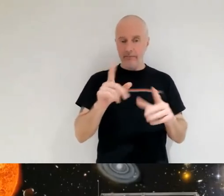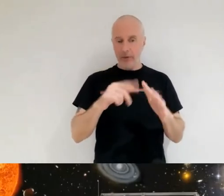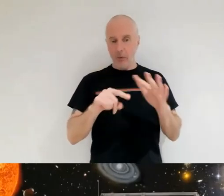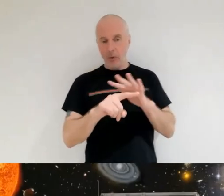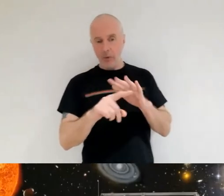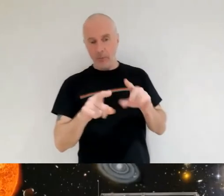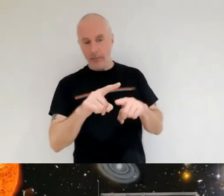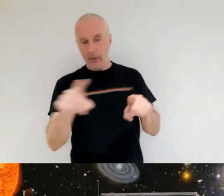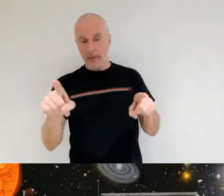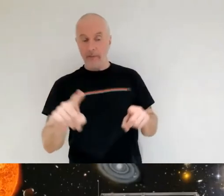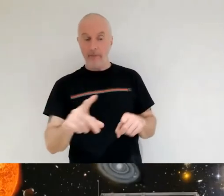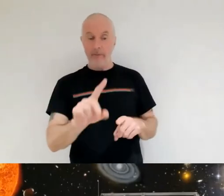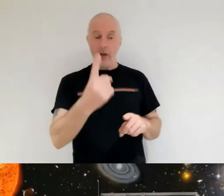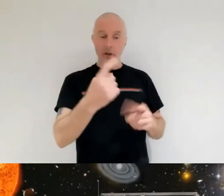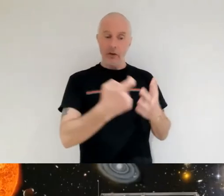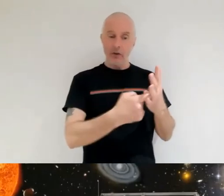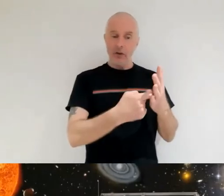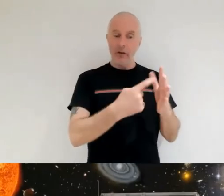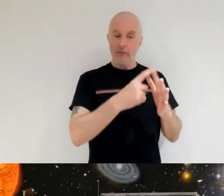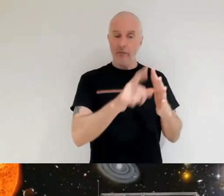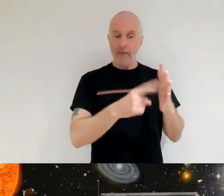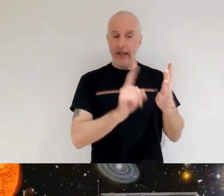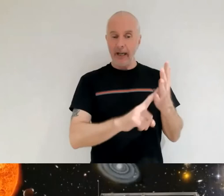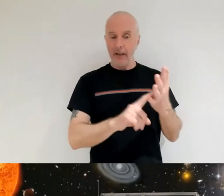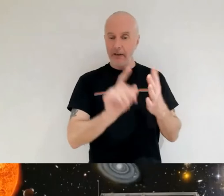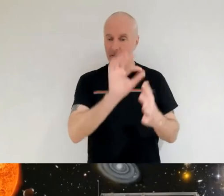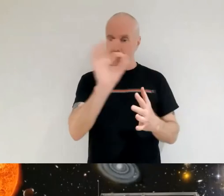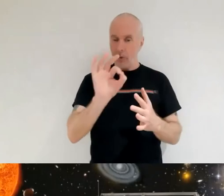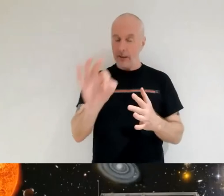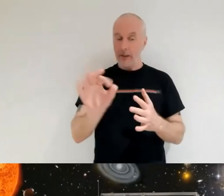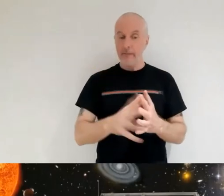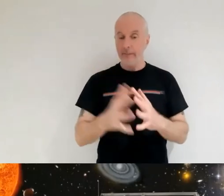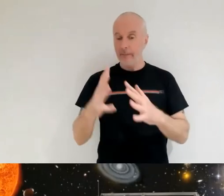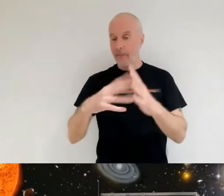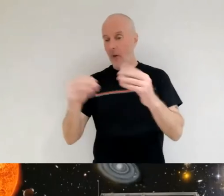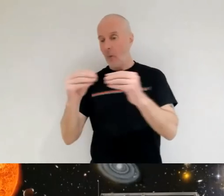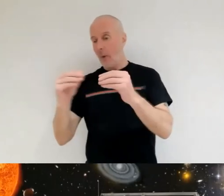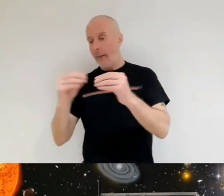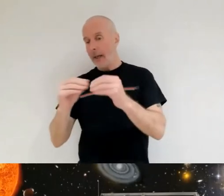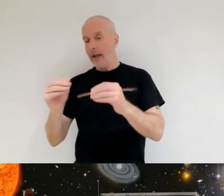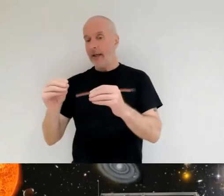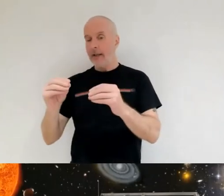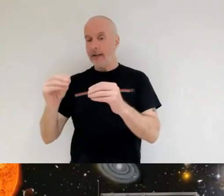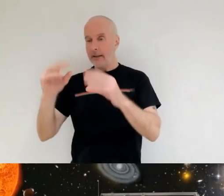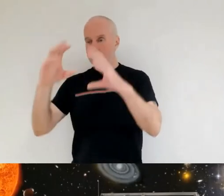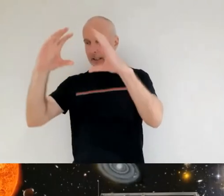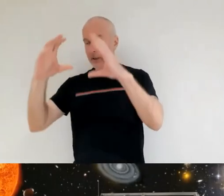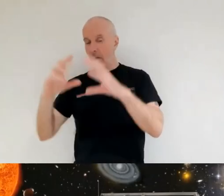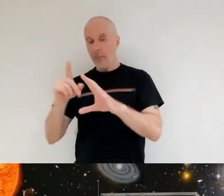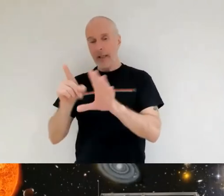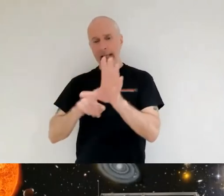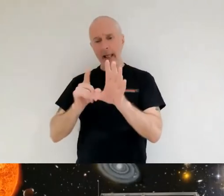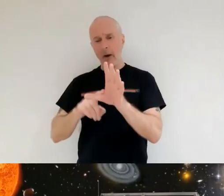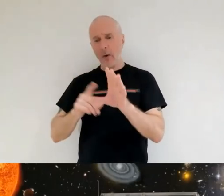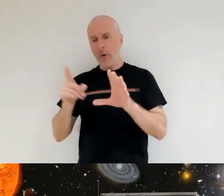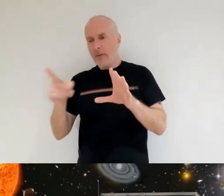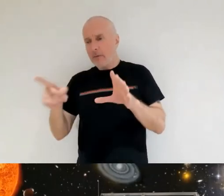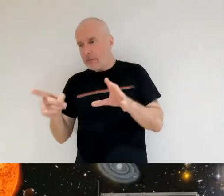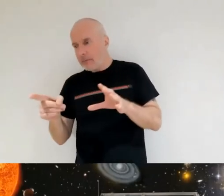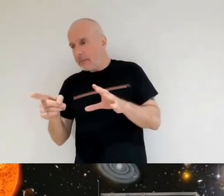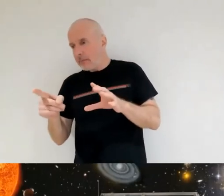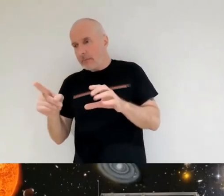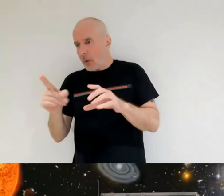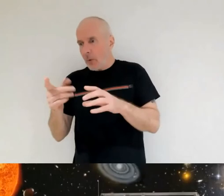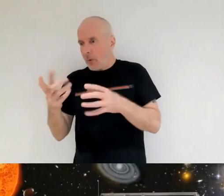start with rafael's question which was um are the webb telescope mirrors yellow and if so what metals is it made out of and